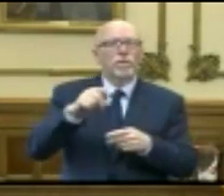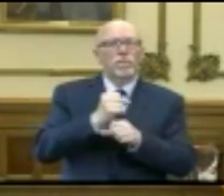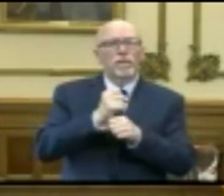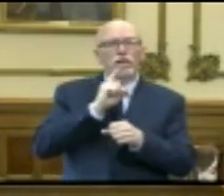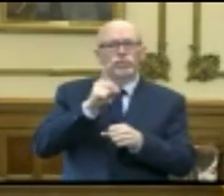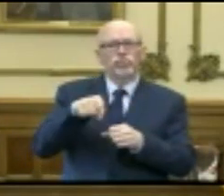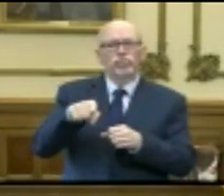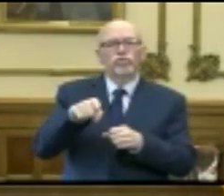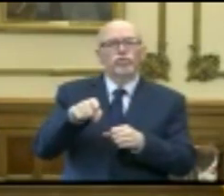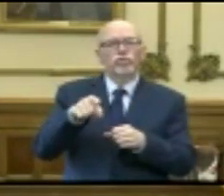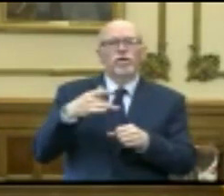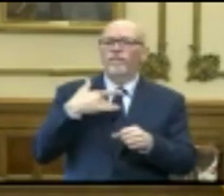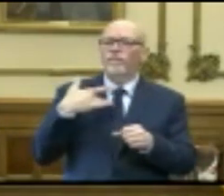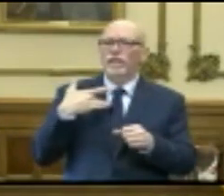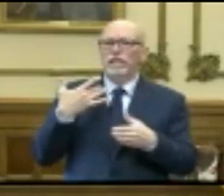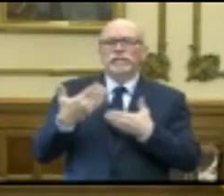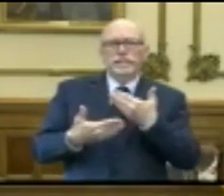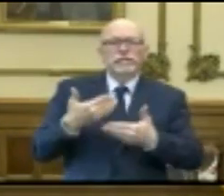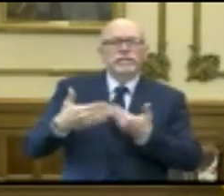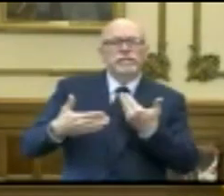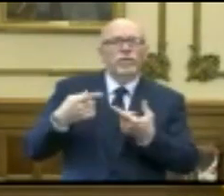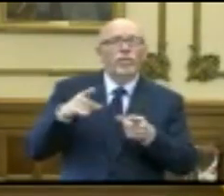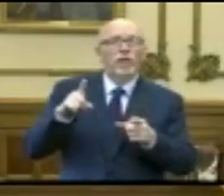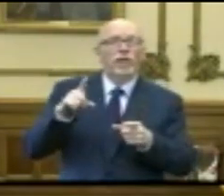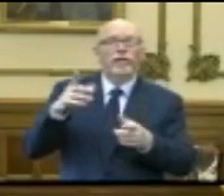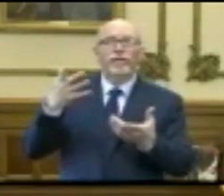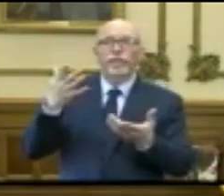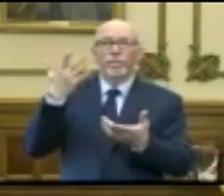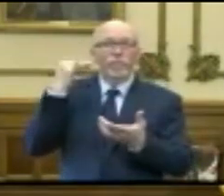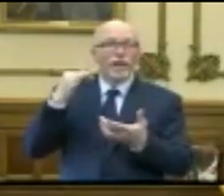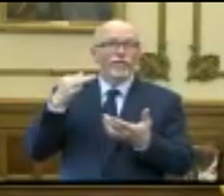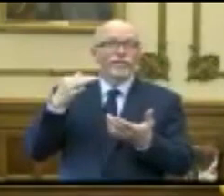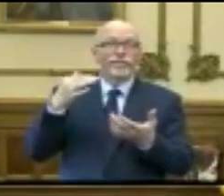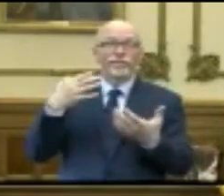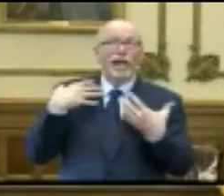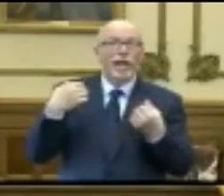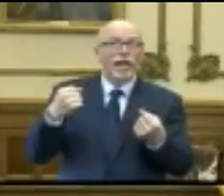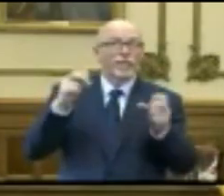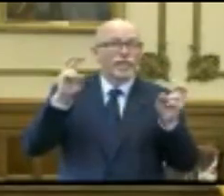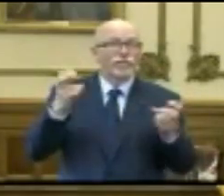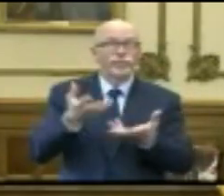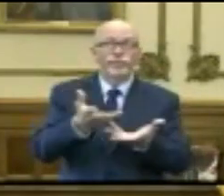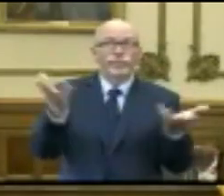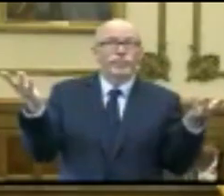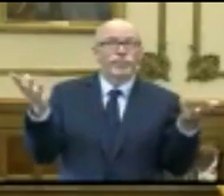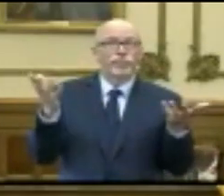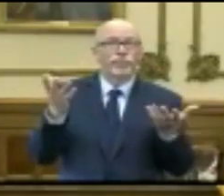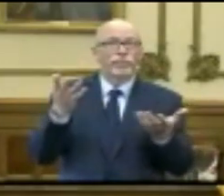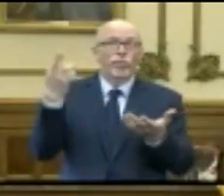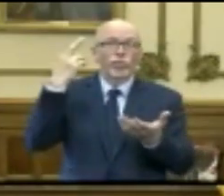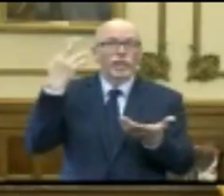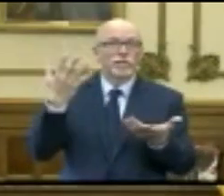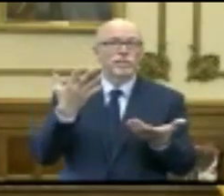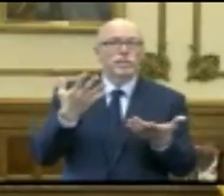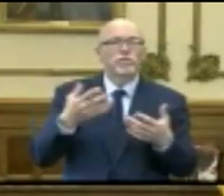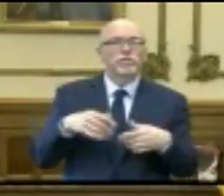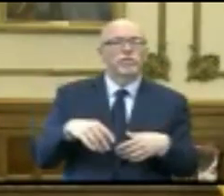to make them whole at a time that government, on account of public health justification and